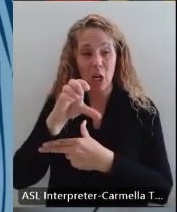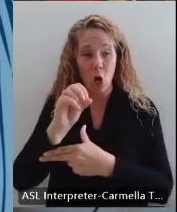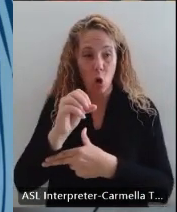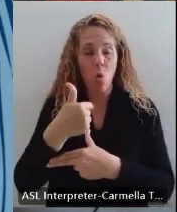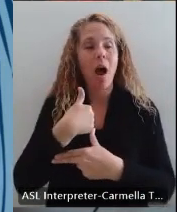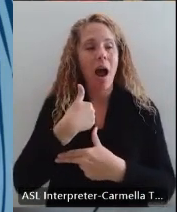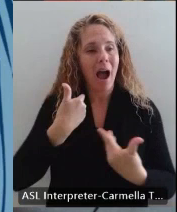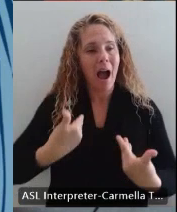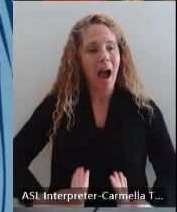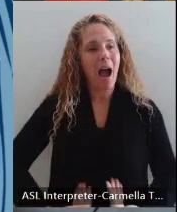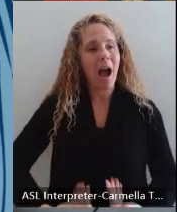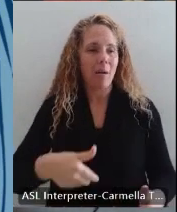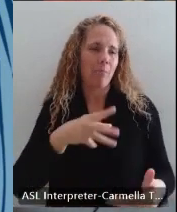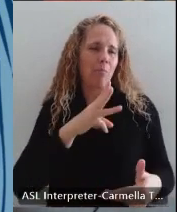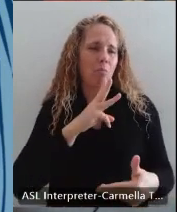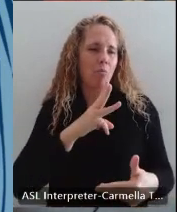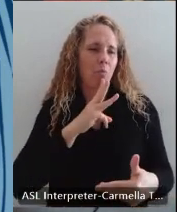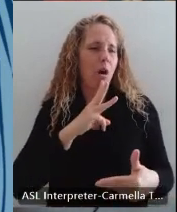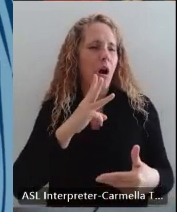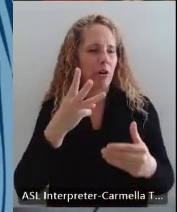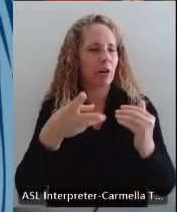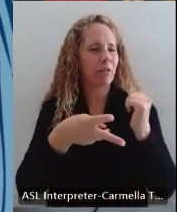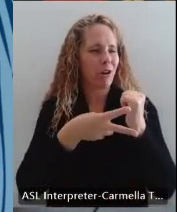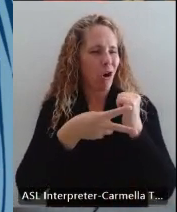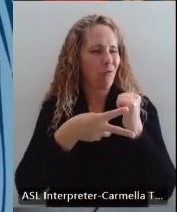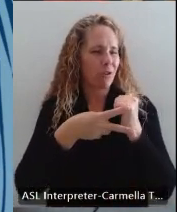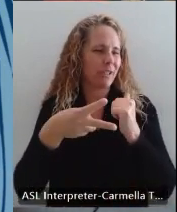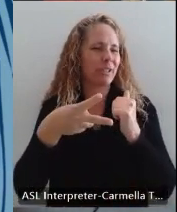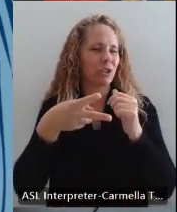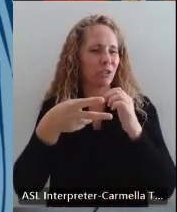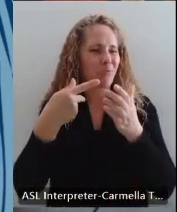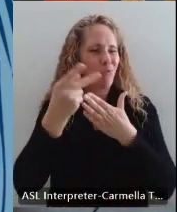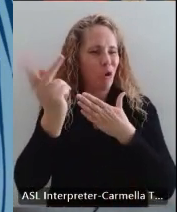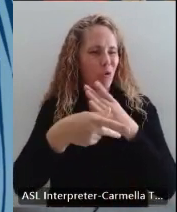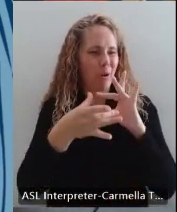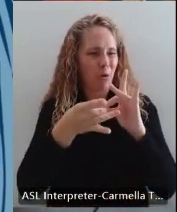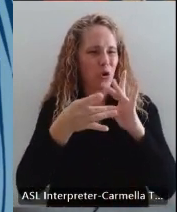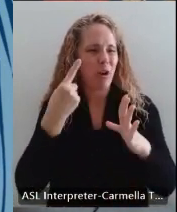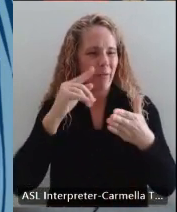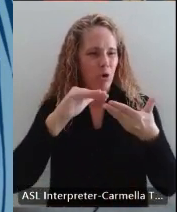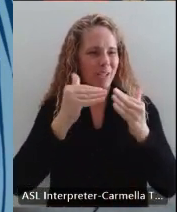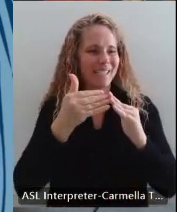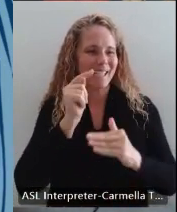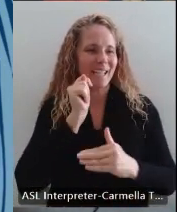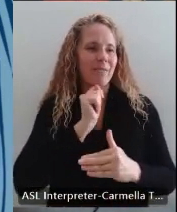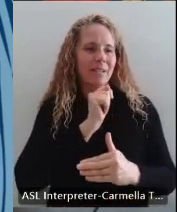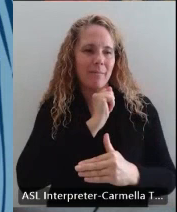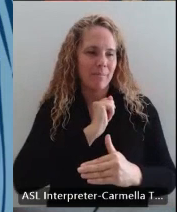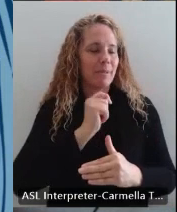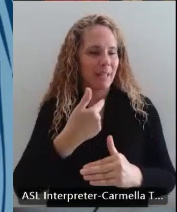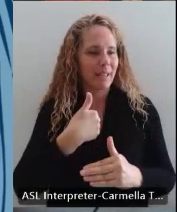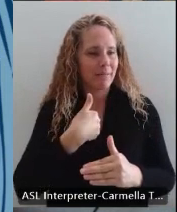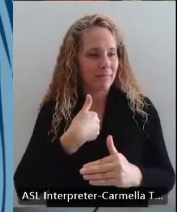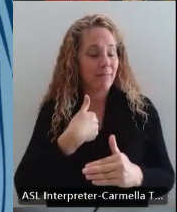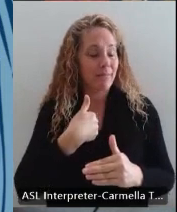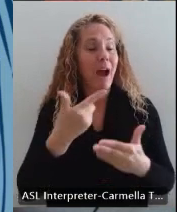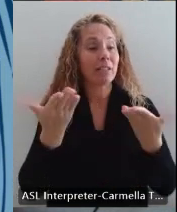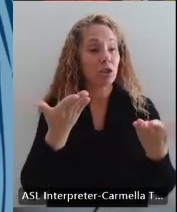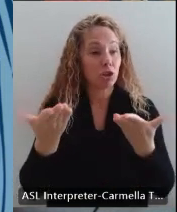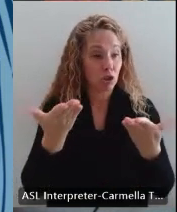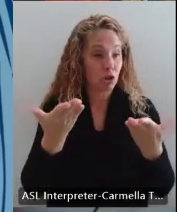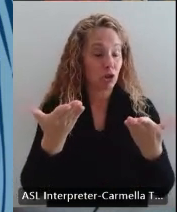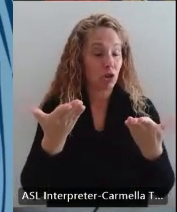the Water Conservation Program Coordinator for the City of Tempe, and I serve